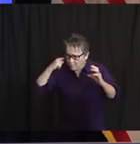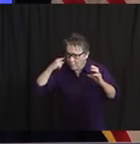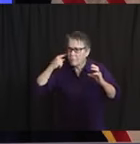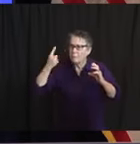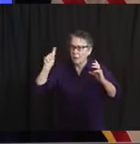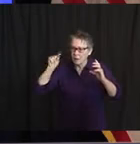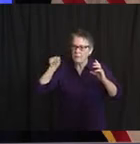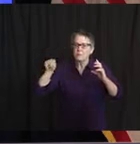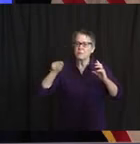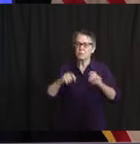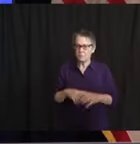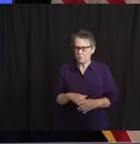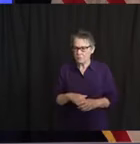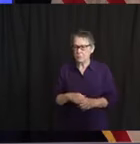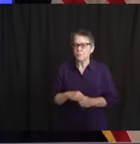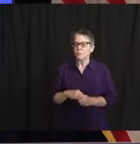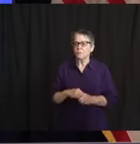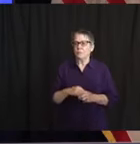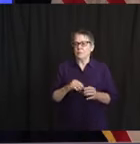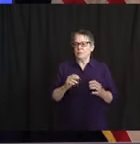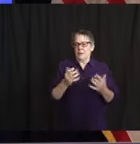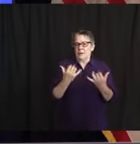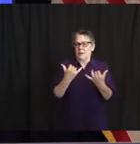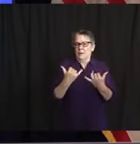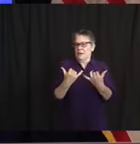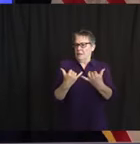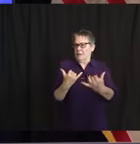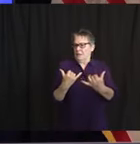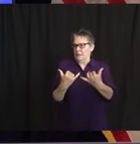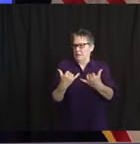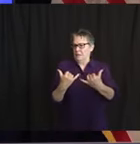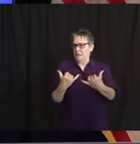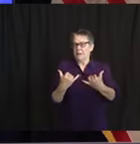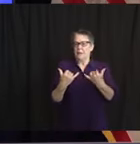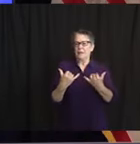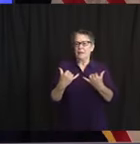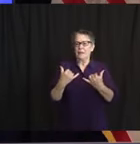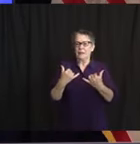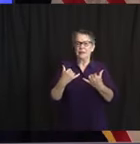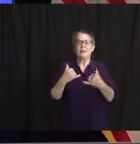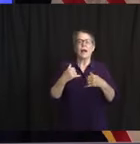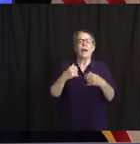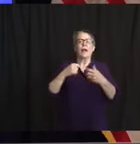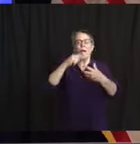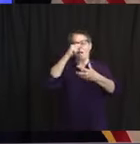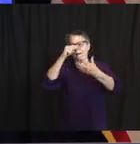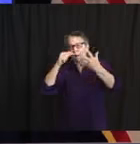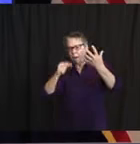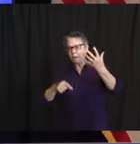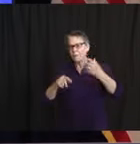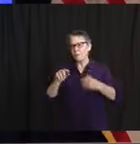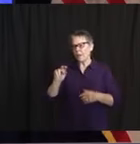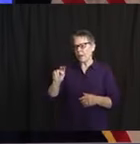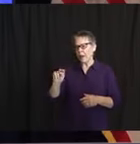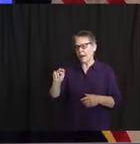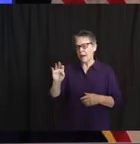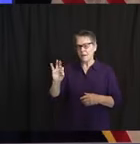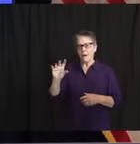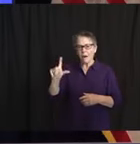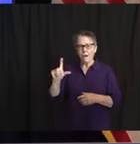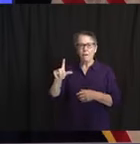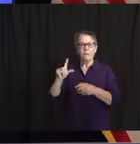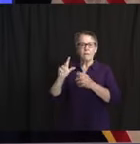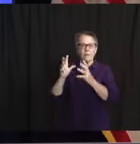The NFL has been very good in terms of communicating with us. And then this morning, somewhat relatedly also with John Mara of the New York